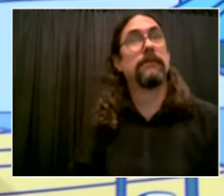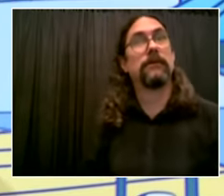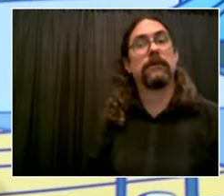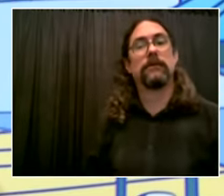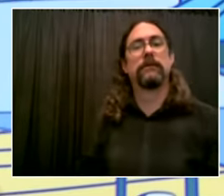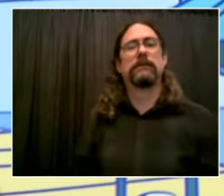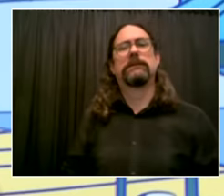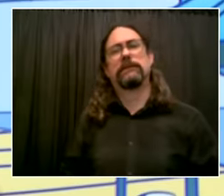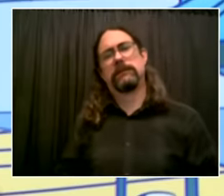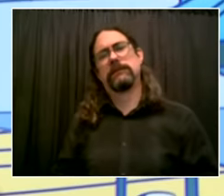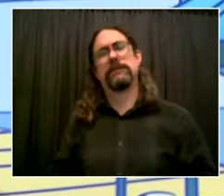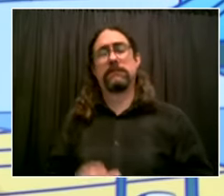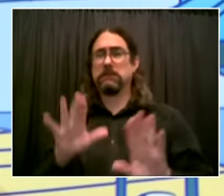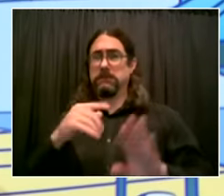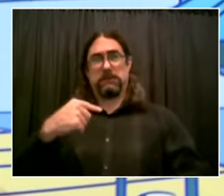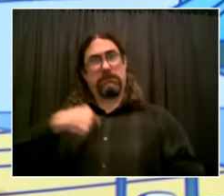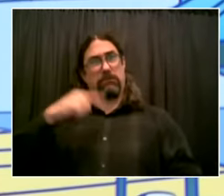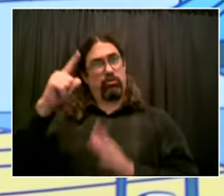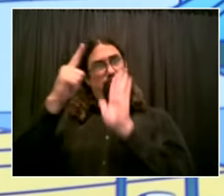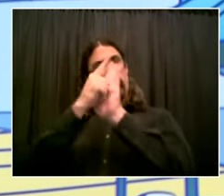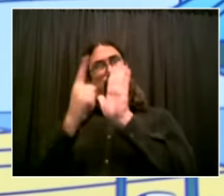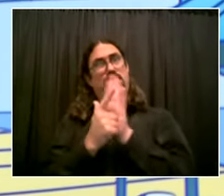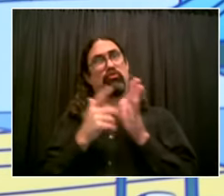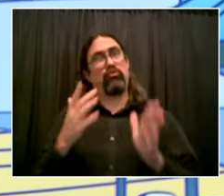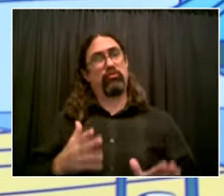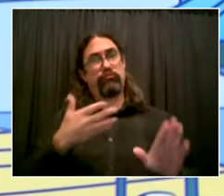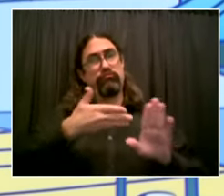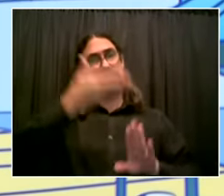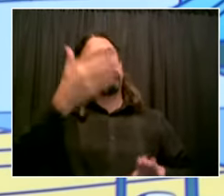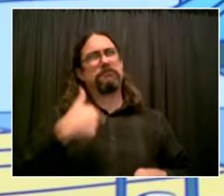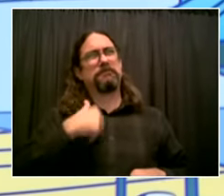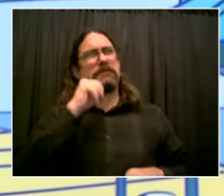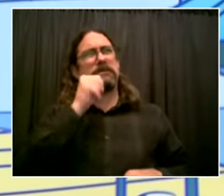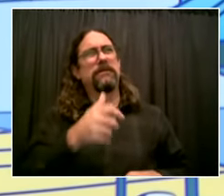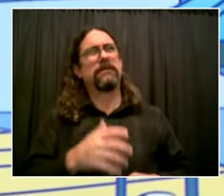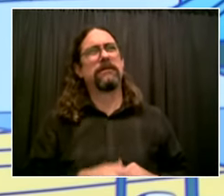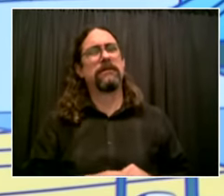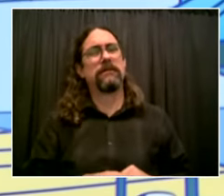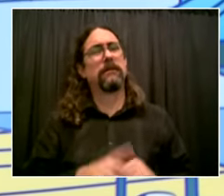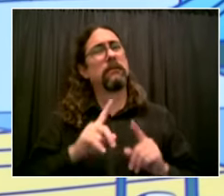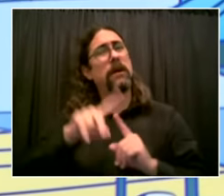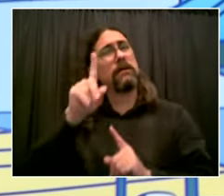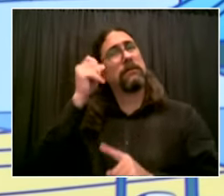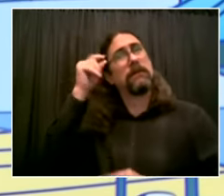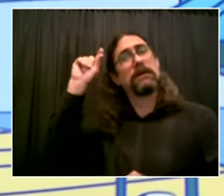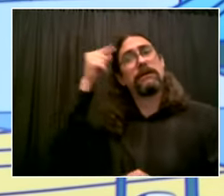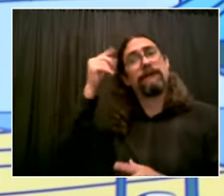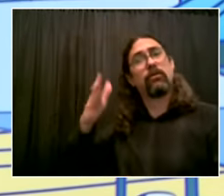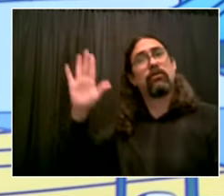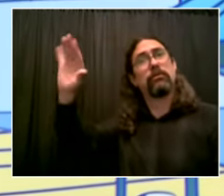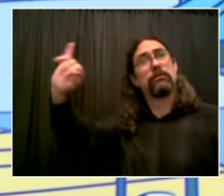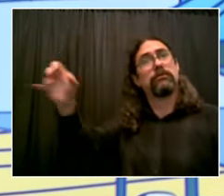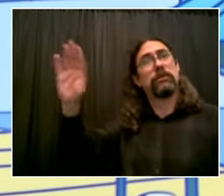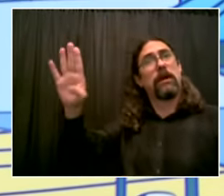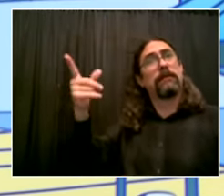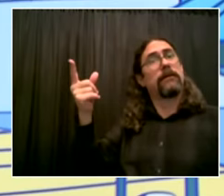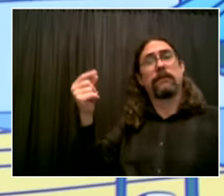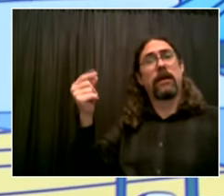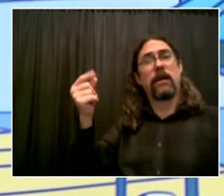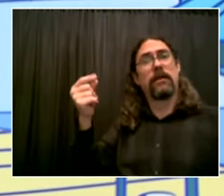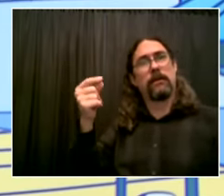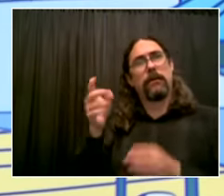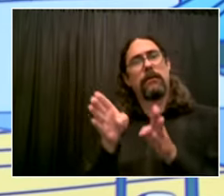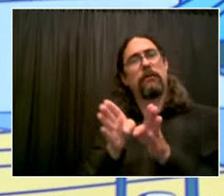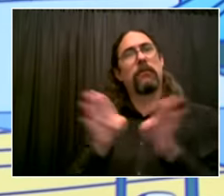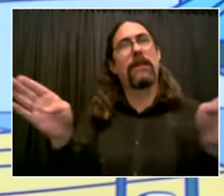but obviously use them to the the maximum extent feasible that she believes will work uh it's an urgent moment it's an